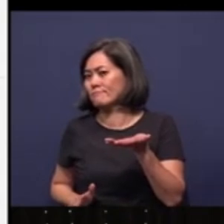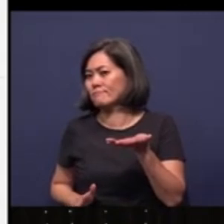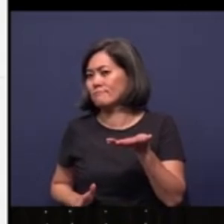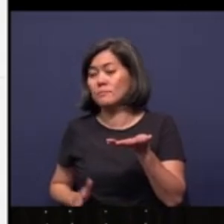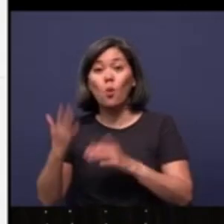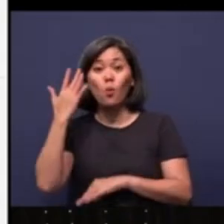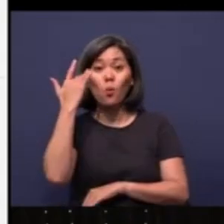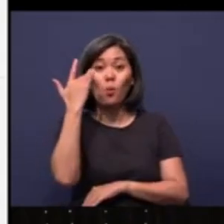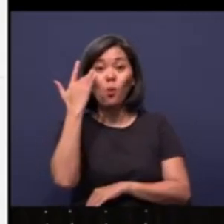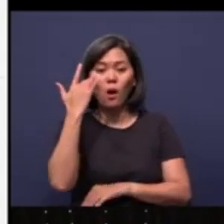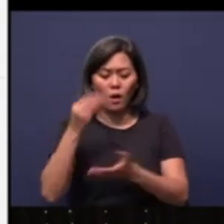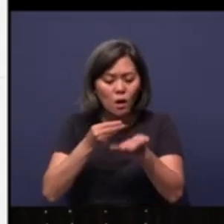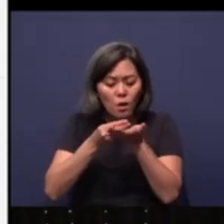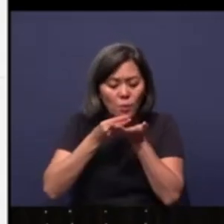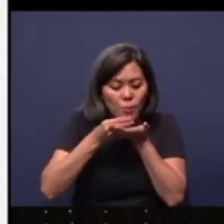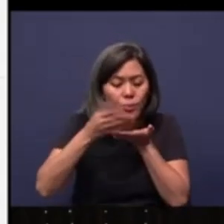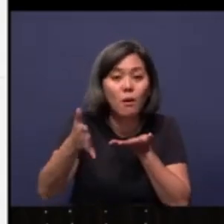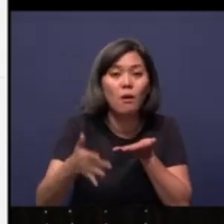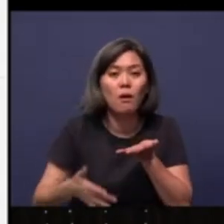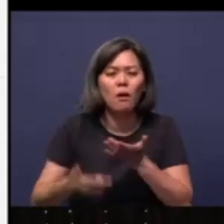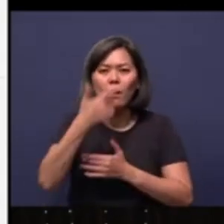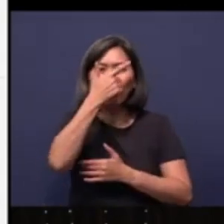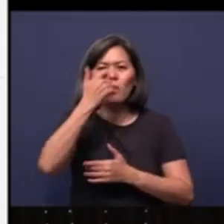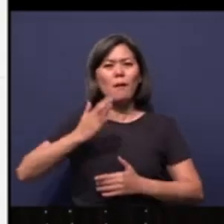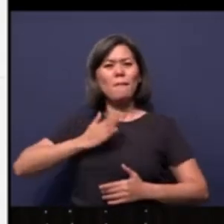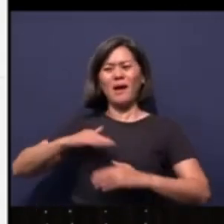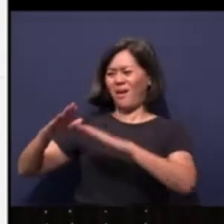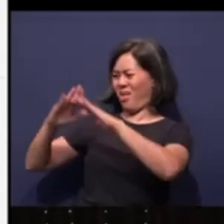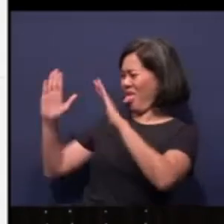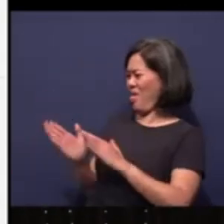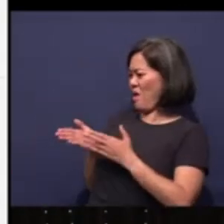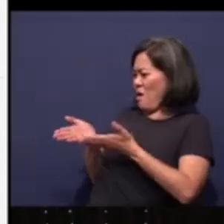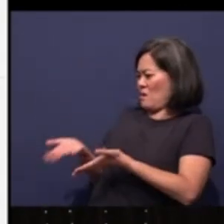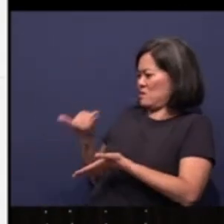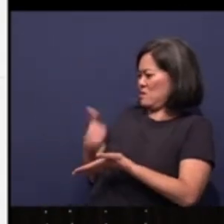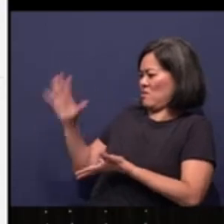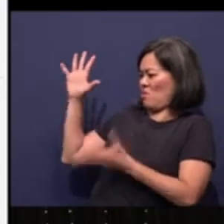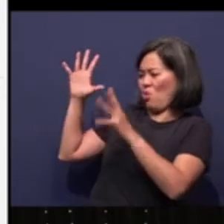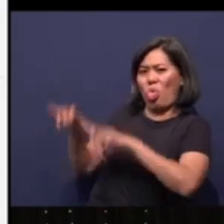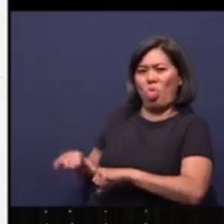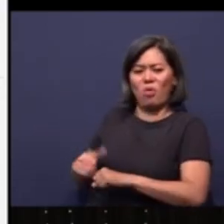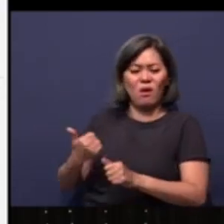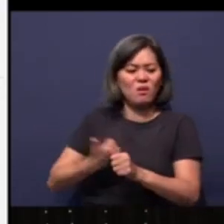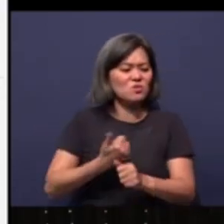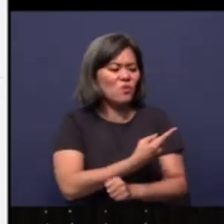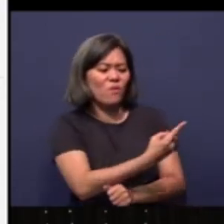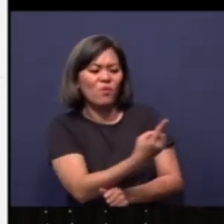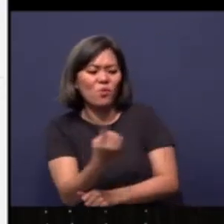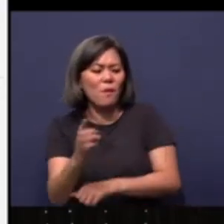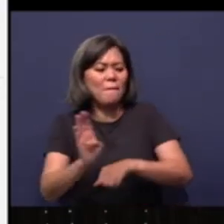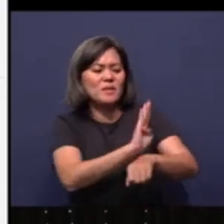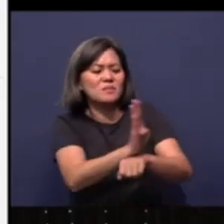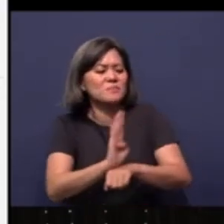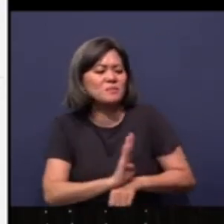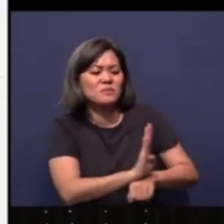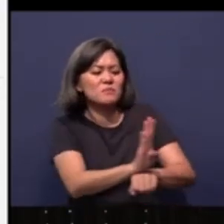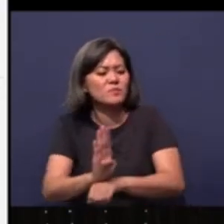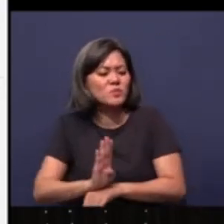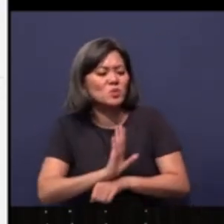Why do I blow it away? Because my house, which remains a ruin, while each of you busy with your own house.